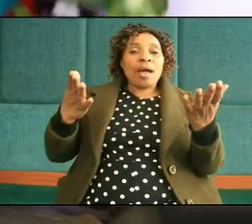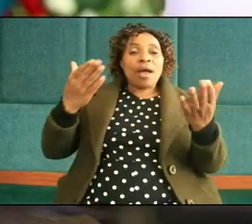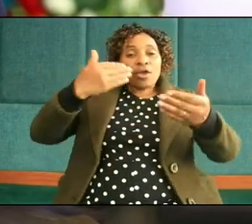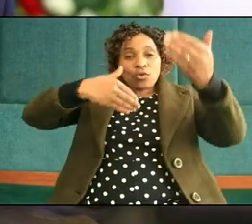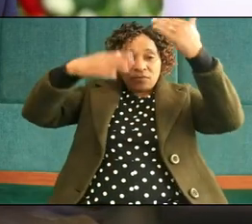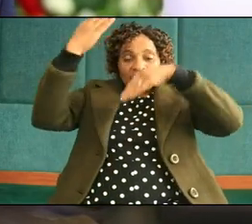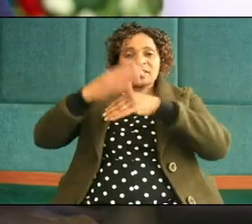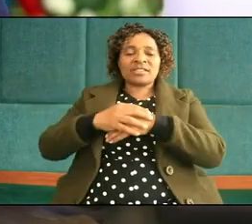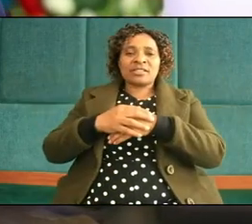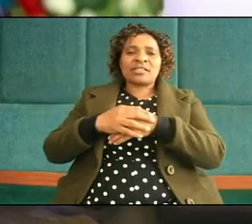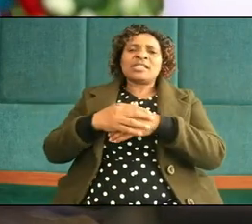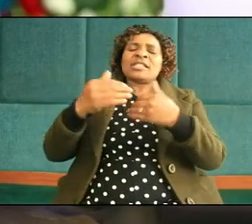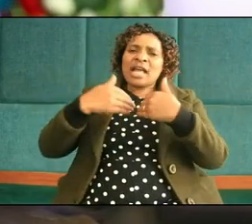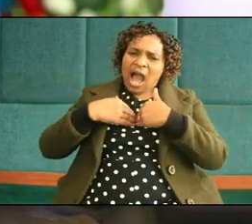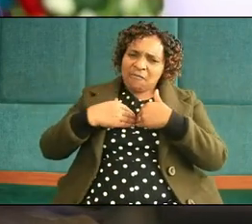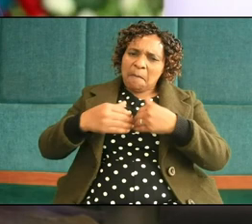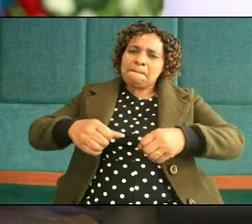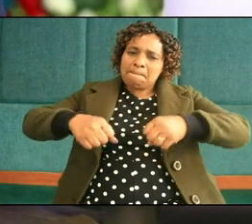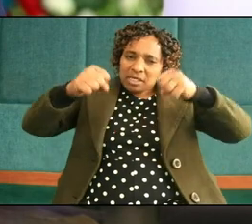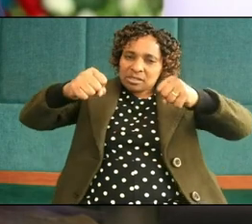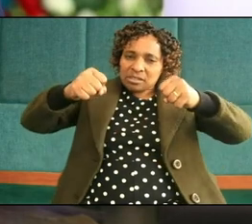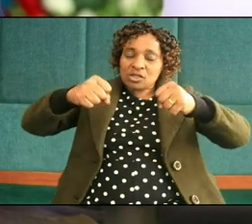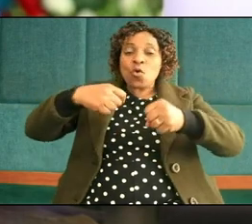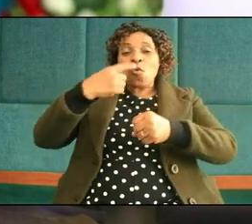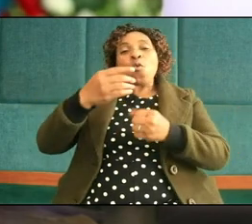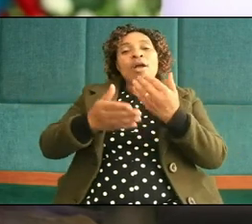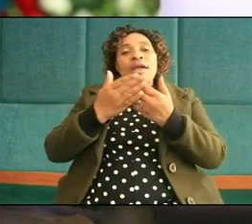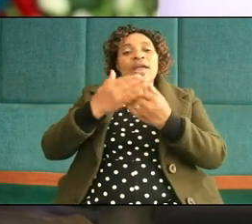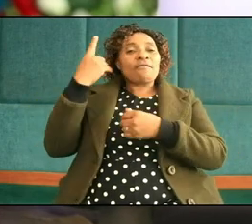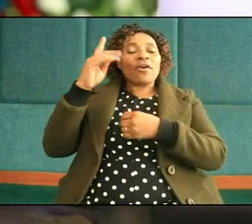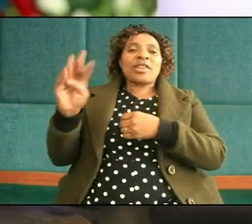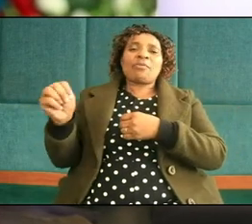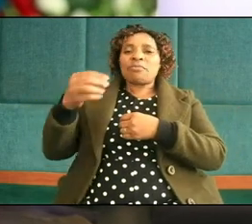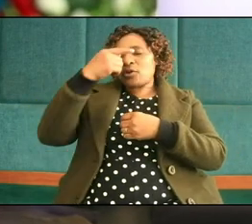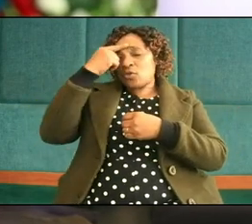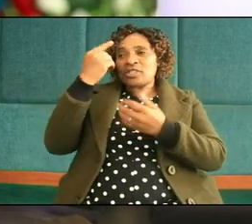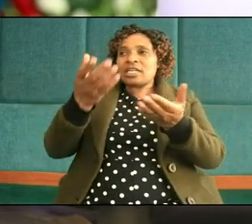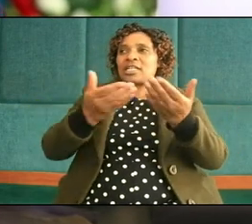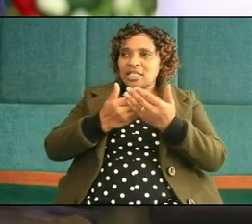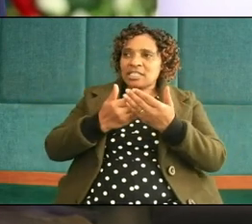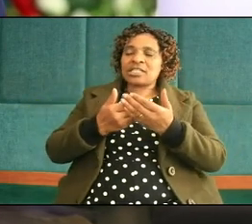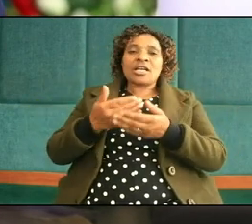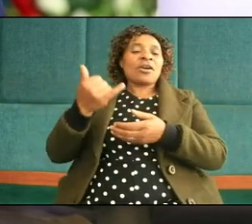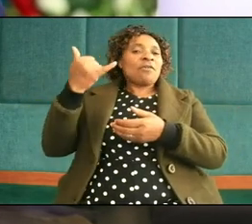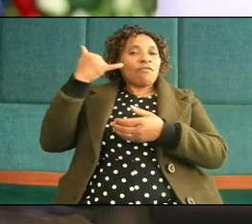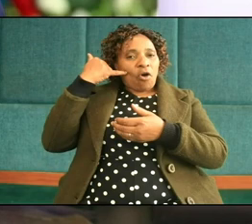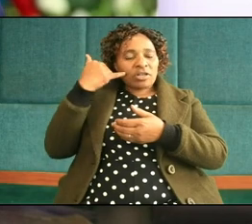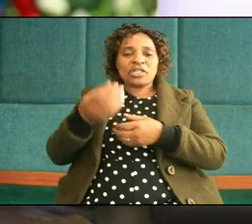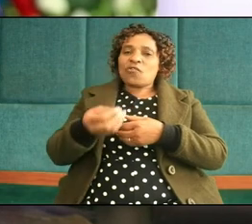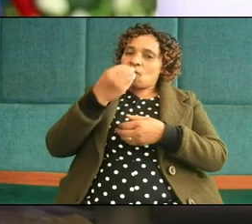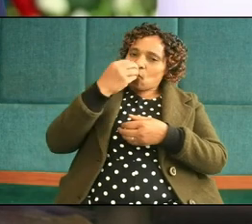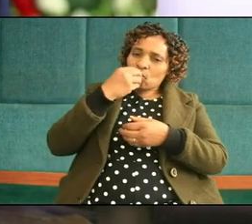have masters who take care of them because they need this the devil is strong